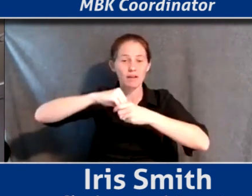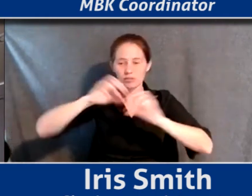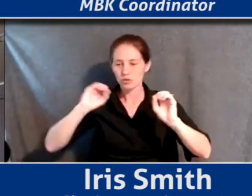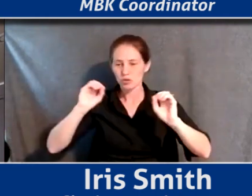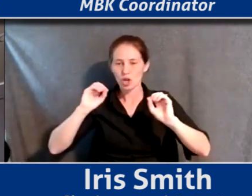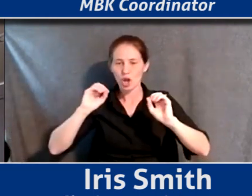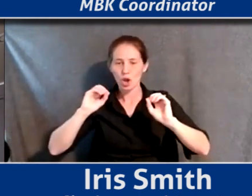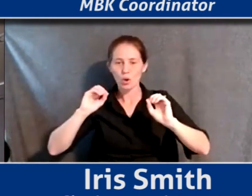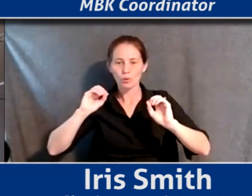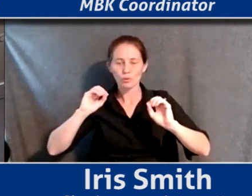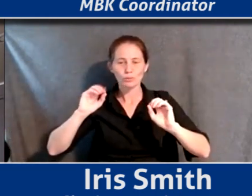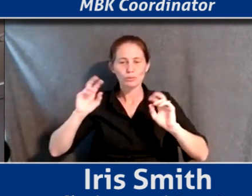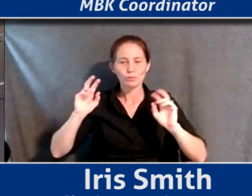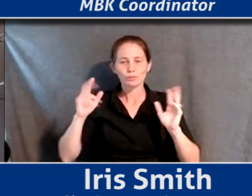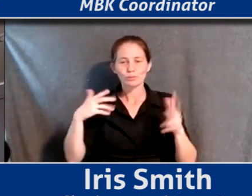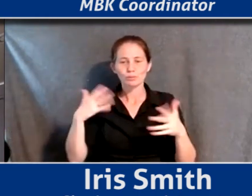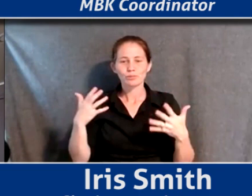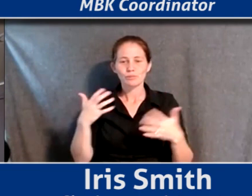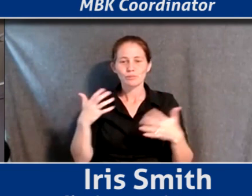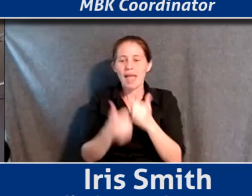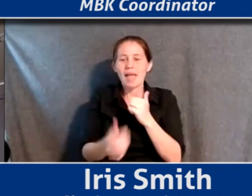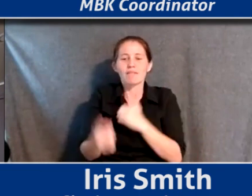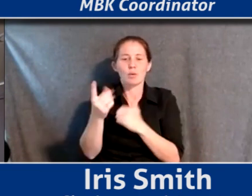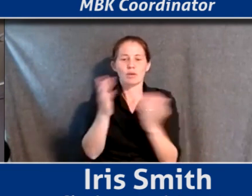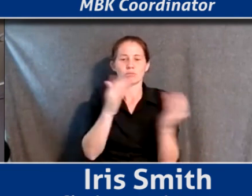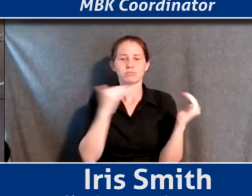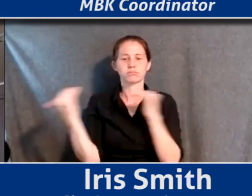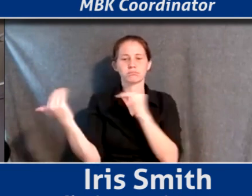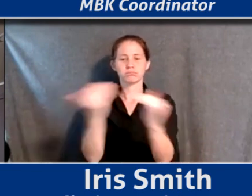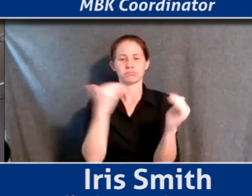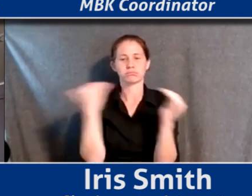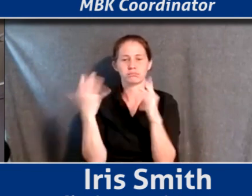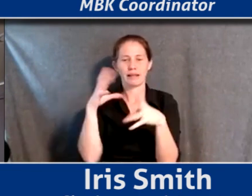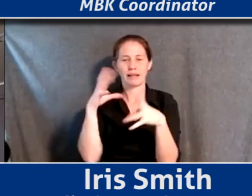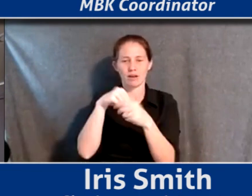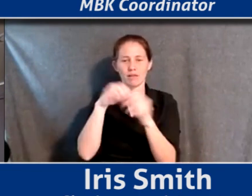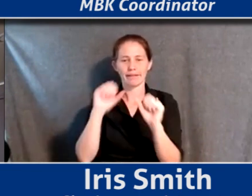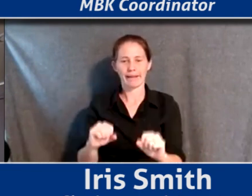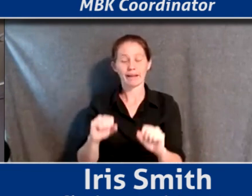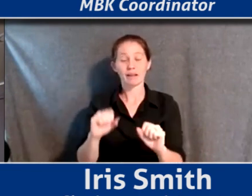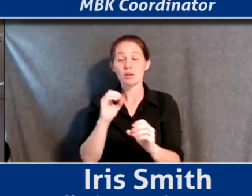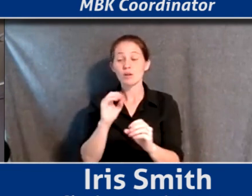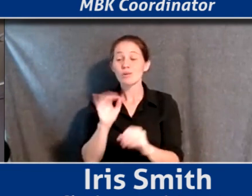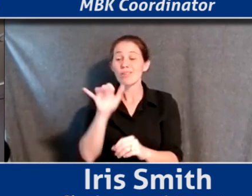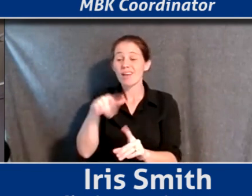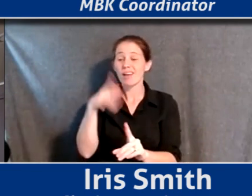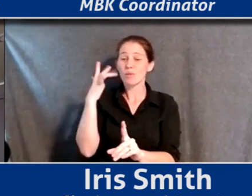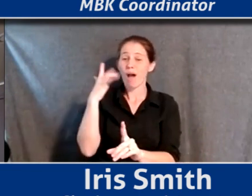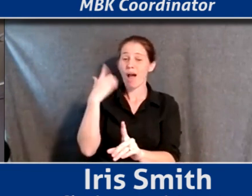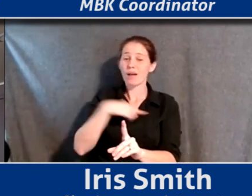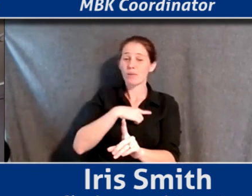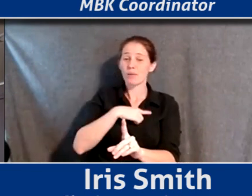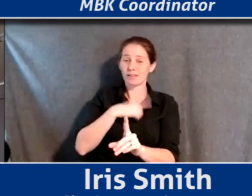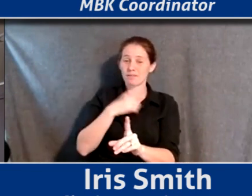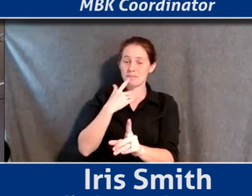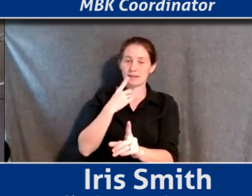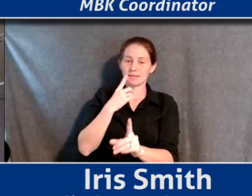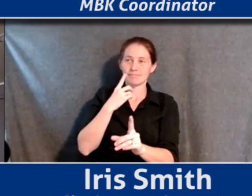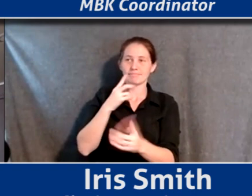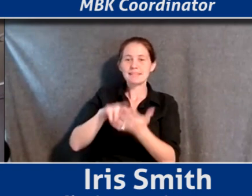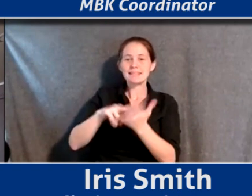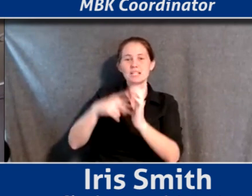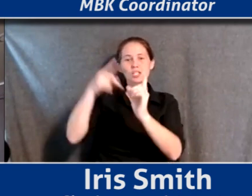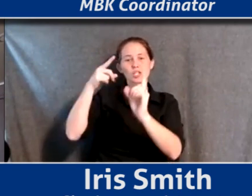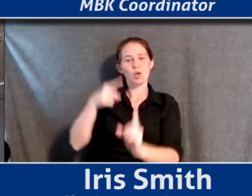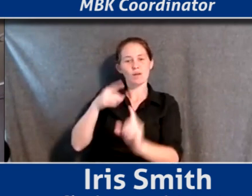heads or no, you know, everybody has a seat at the table. And so that's why we've been very intentional in